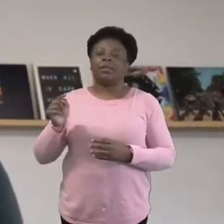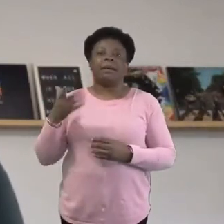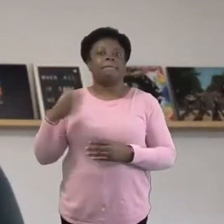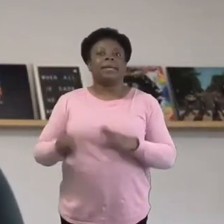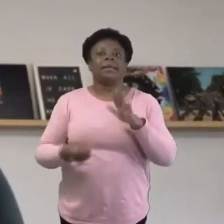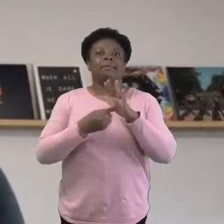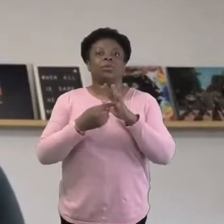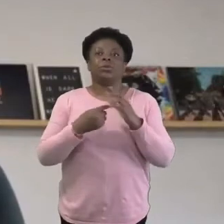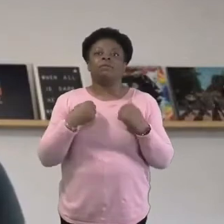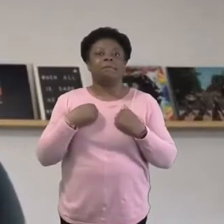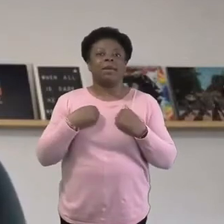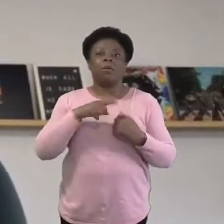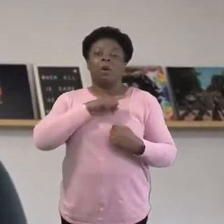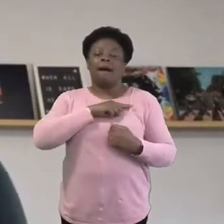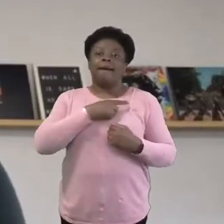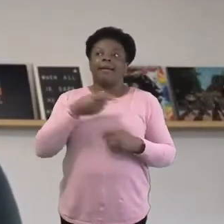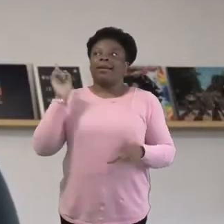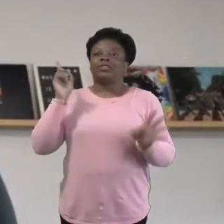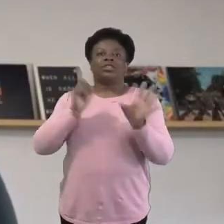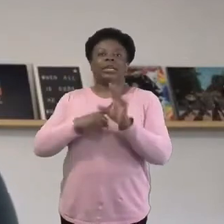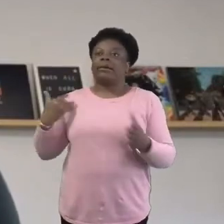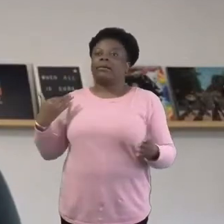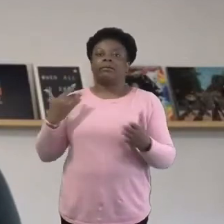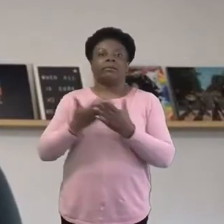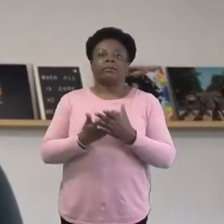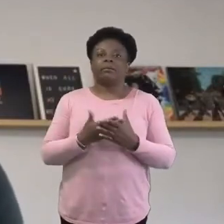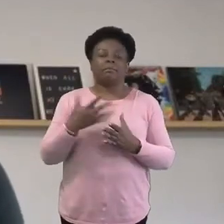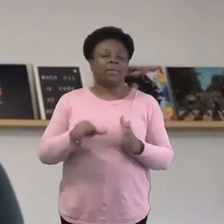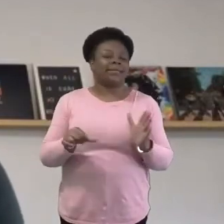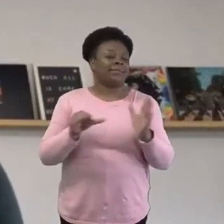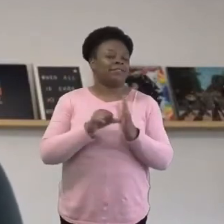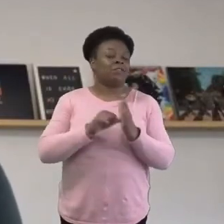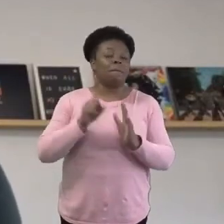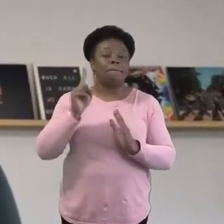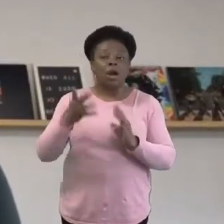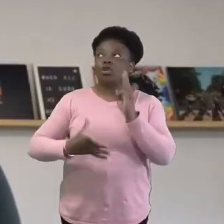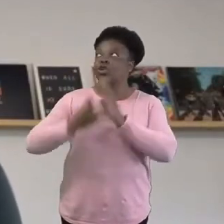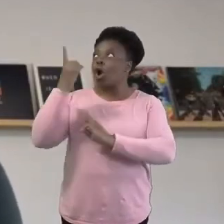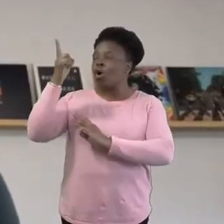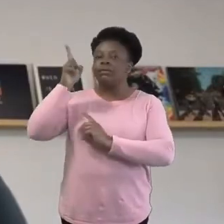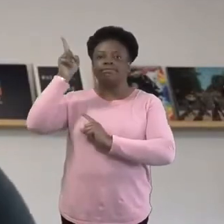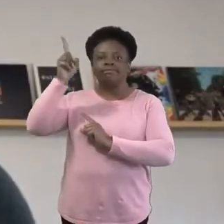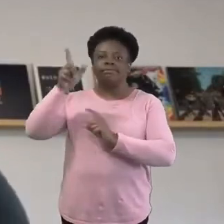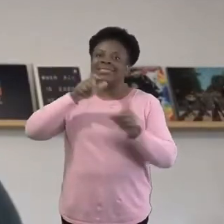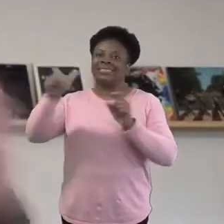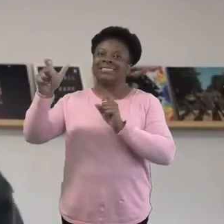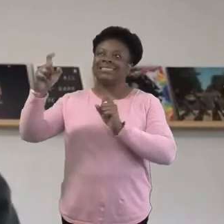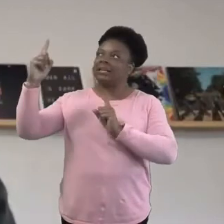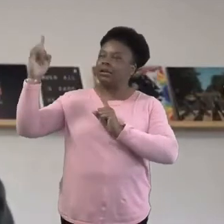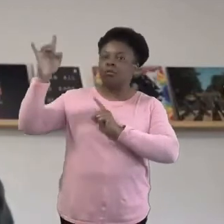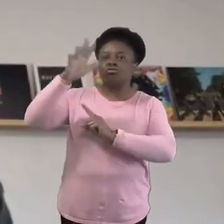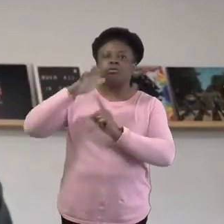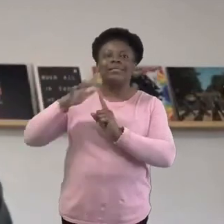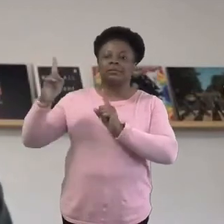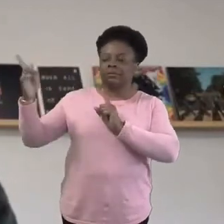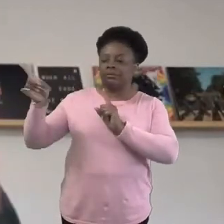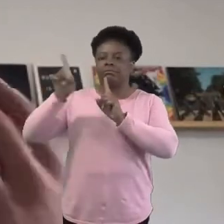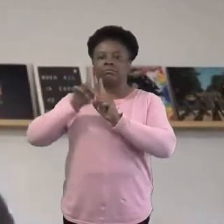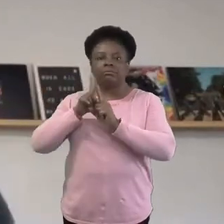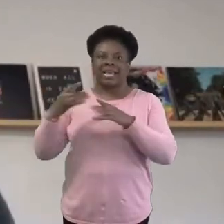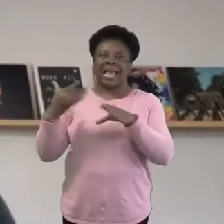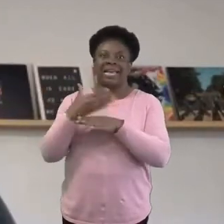ideal. But by his grace, God has been active, has been present throughout the whole time. For me, over this last year or so,